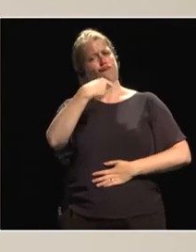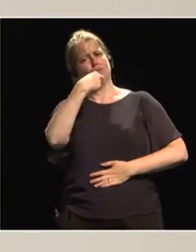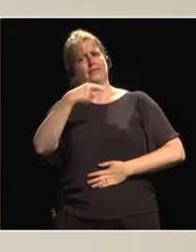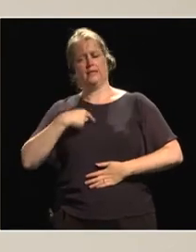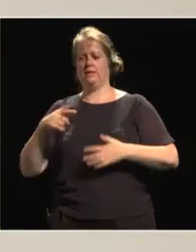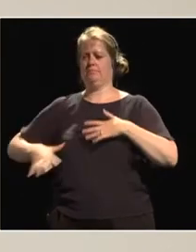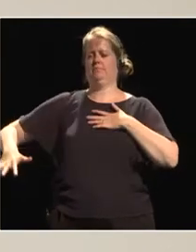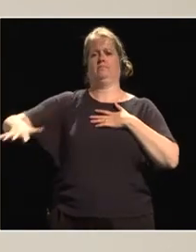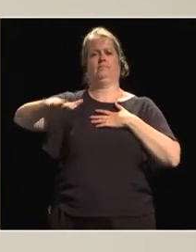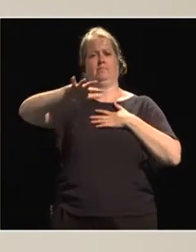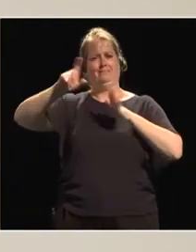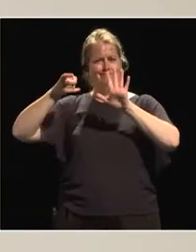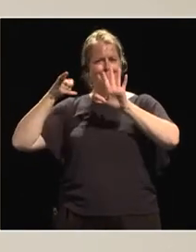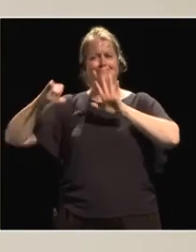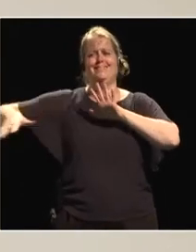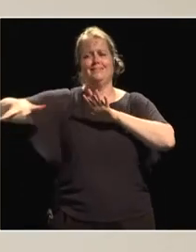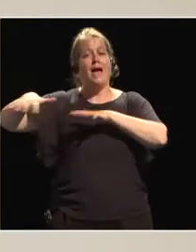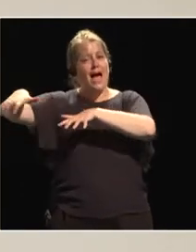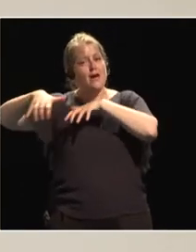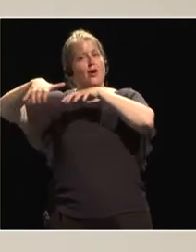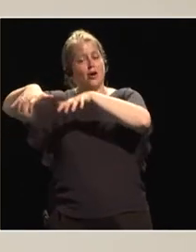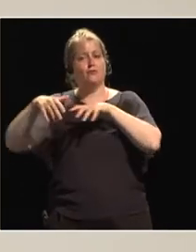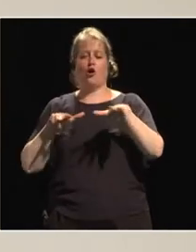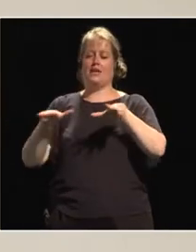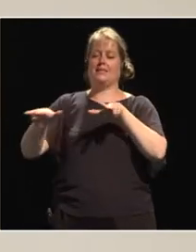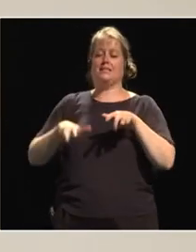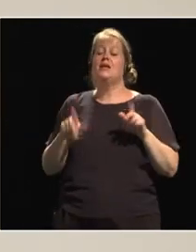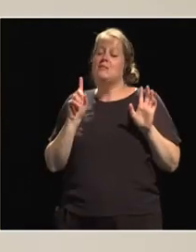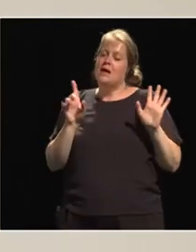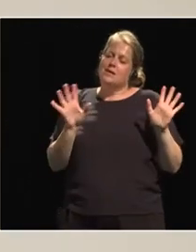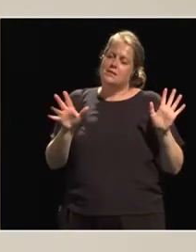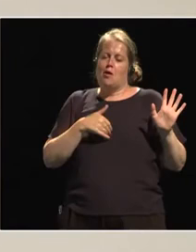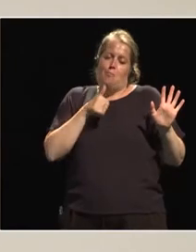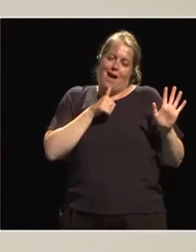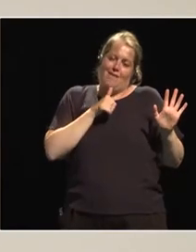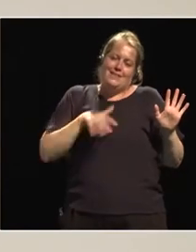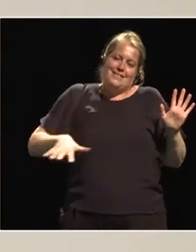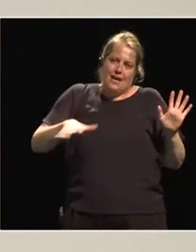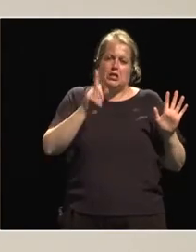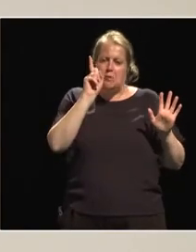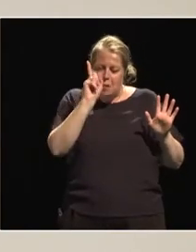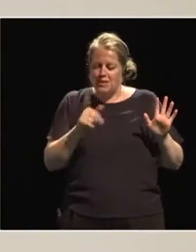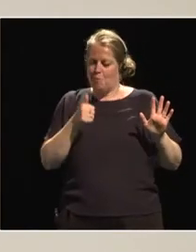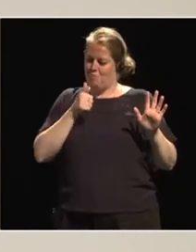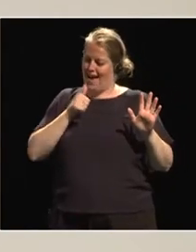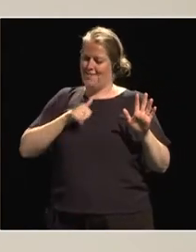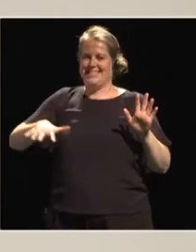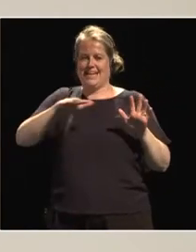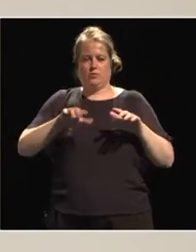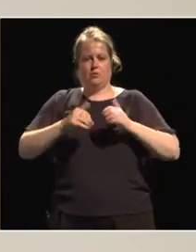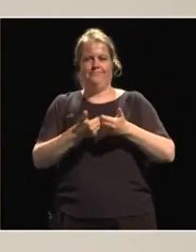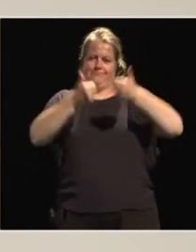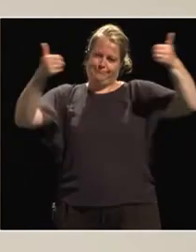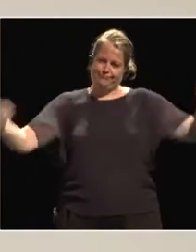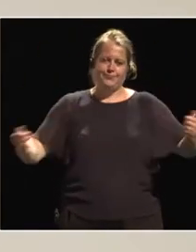organizations. It is the private sector, but you do need to differentiate a bit the private sector from the big multinationals, the